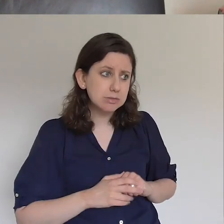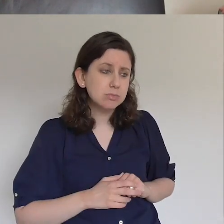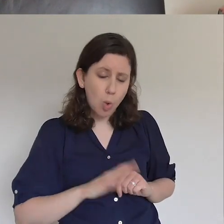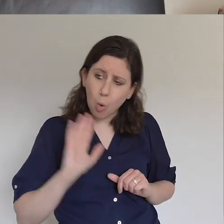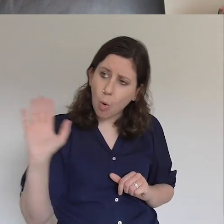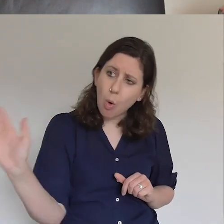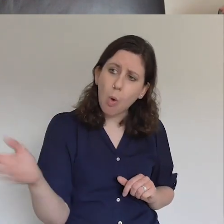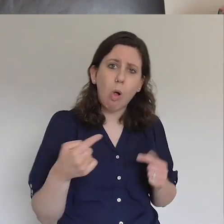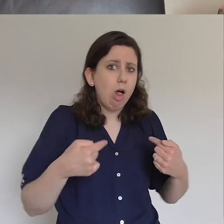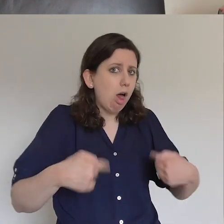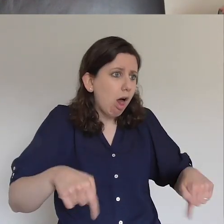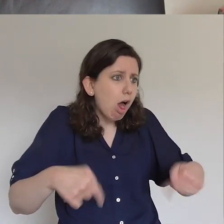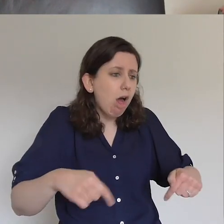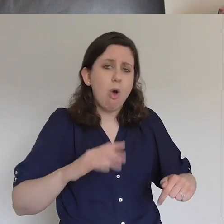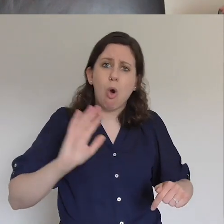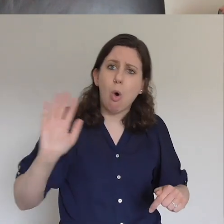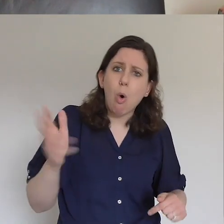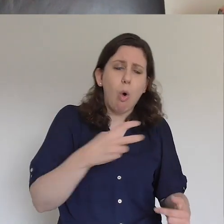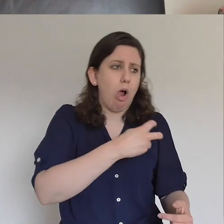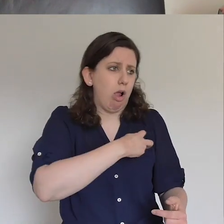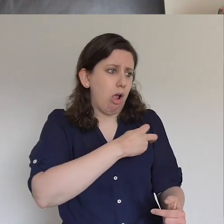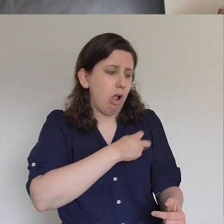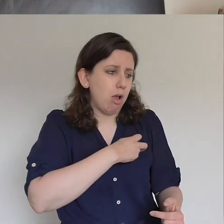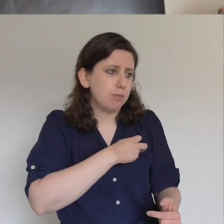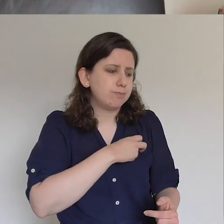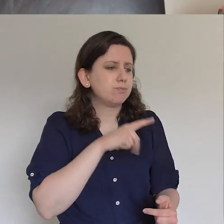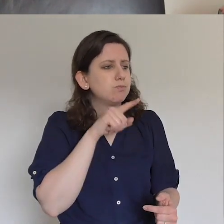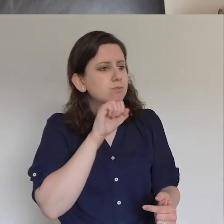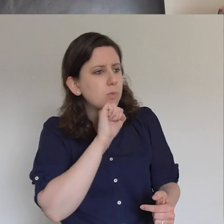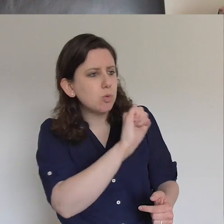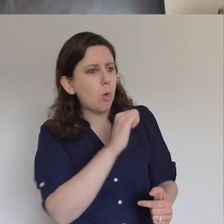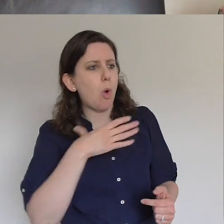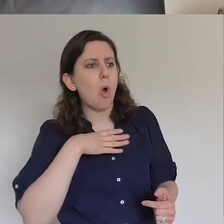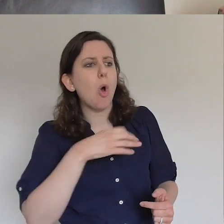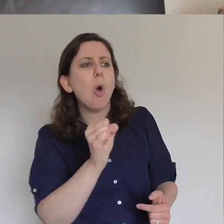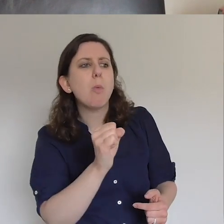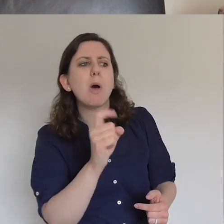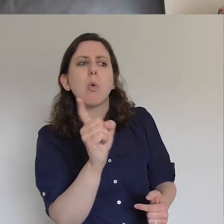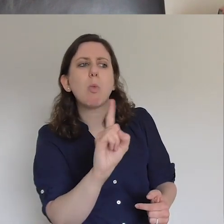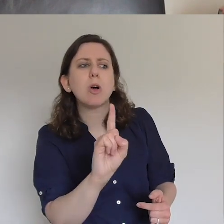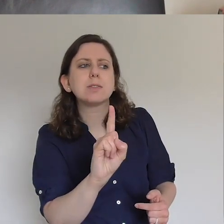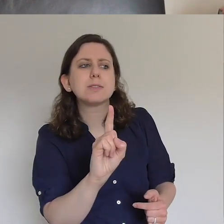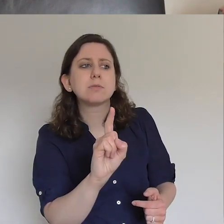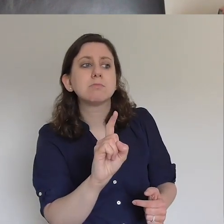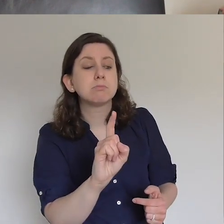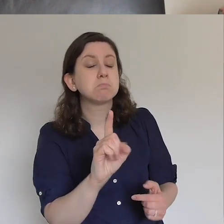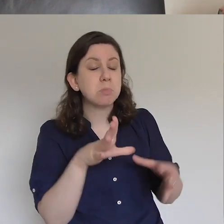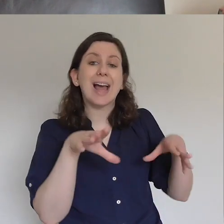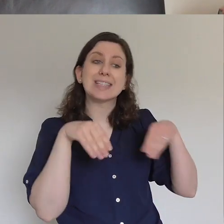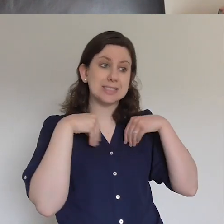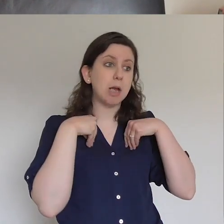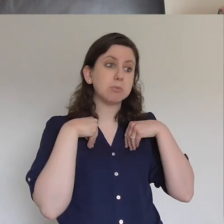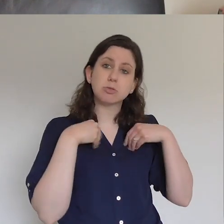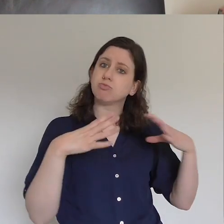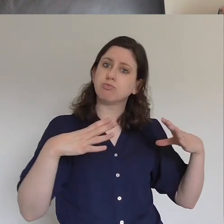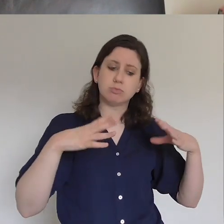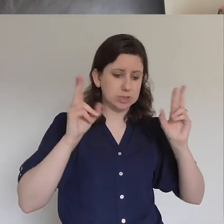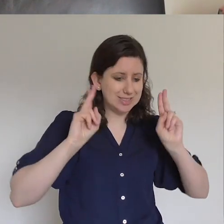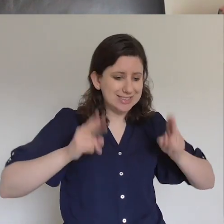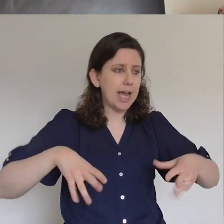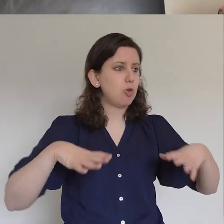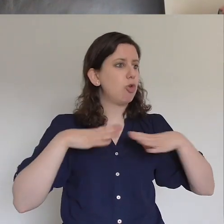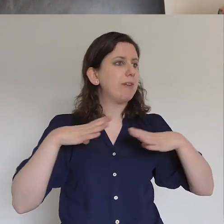we're all scared, Blythe, the only hope that you have is to accept the fact that you are already dead